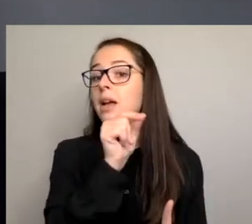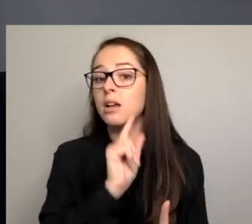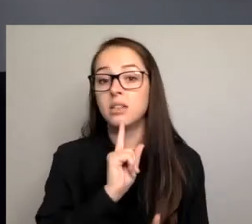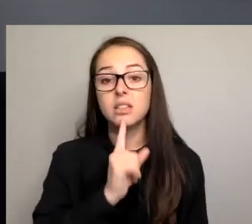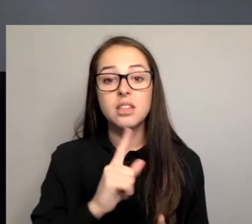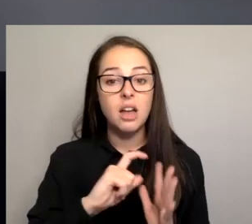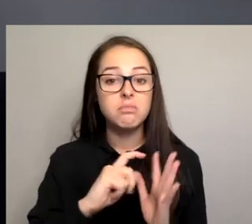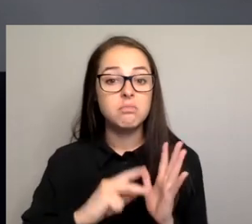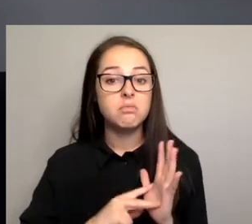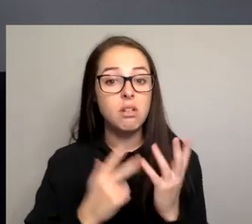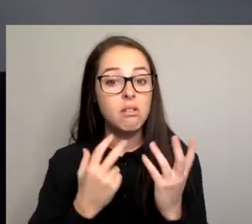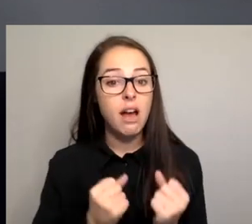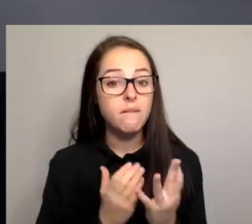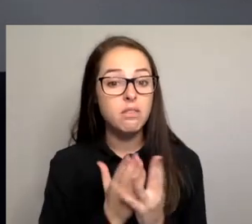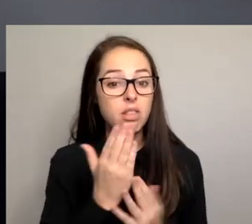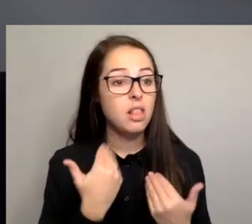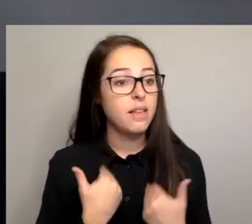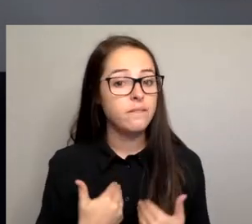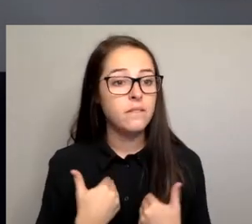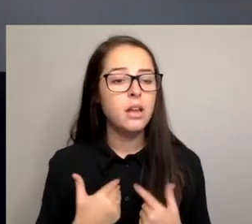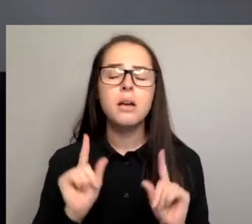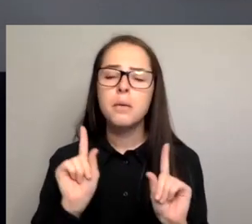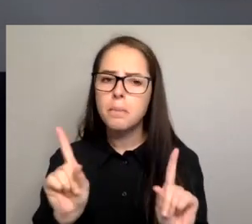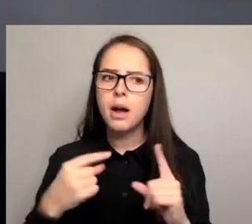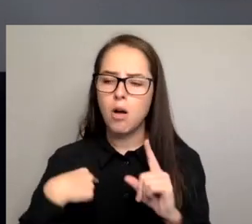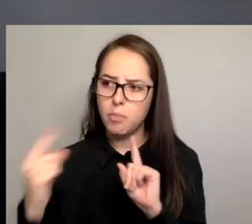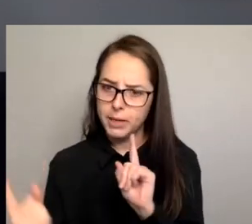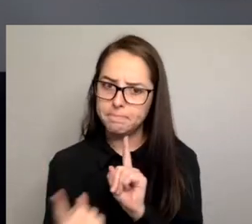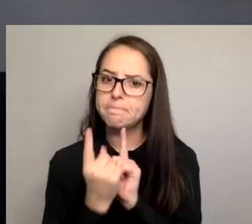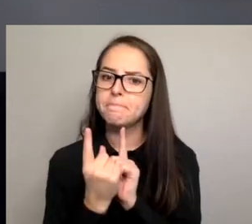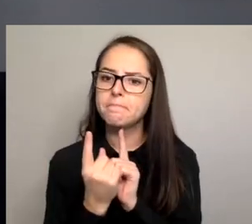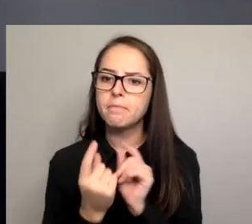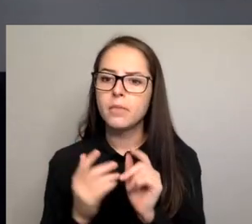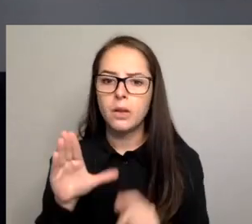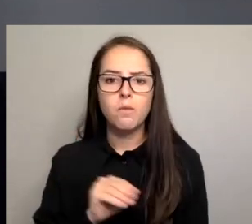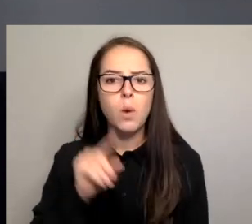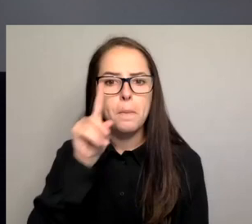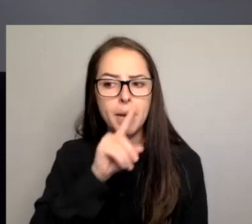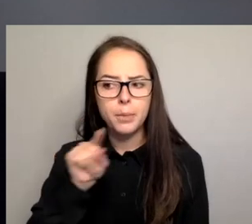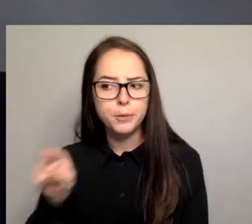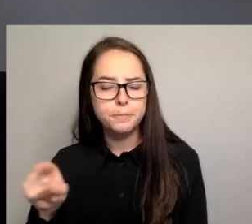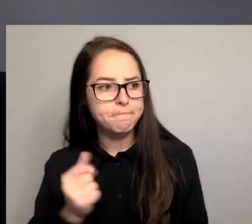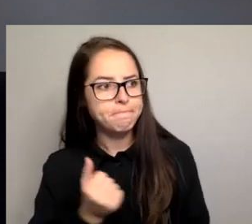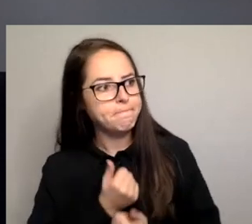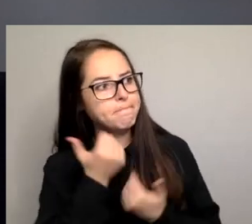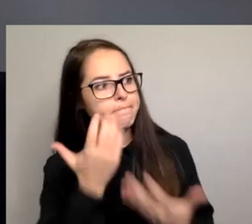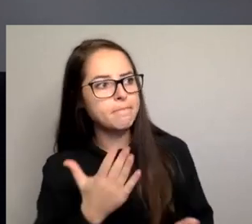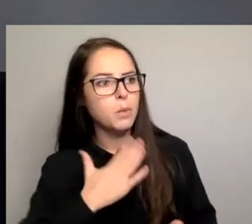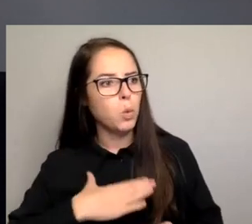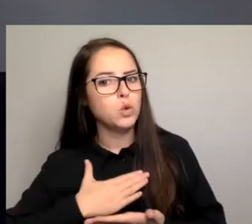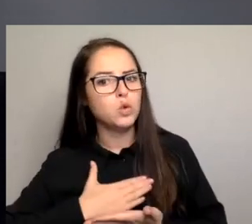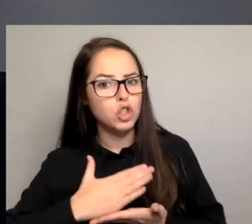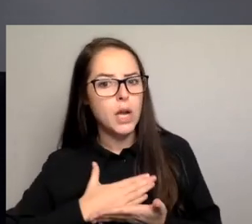approached by members even of elected councils to share their experiences with me.